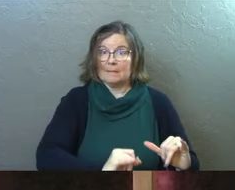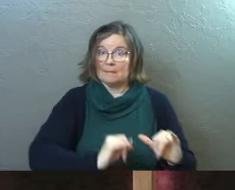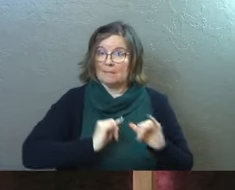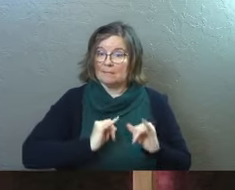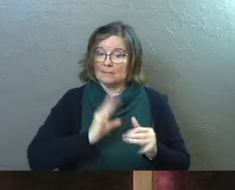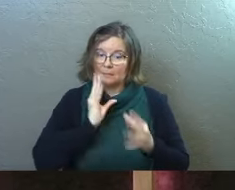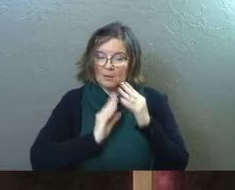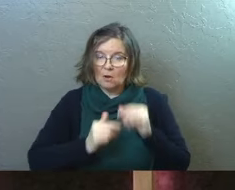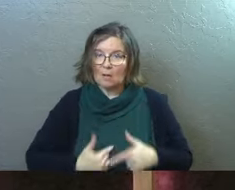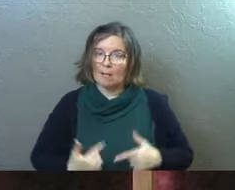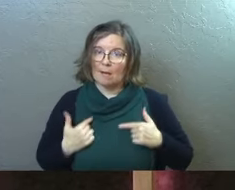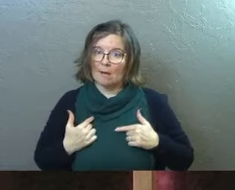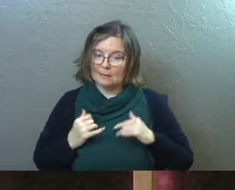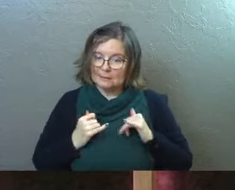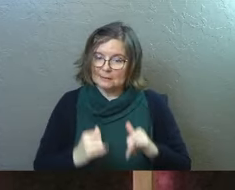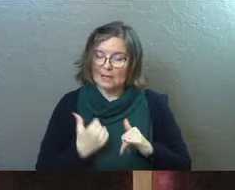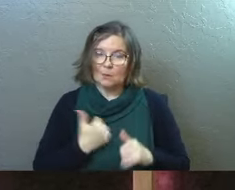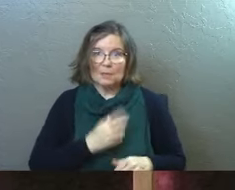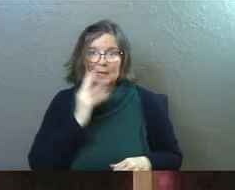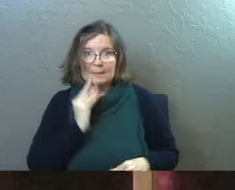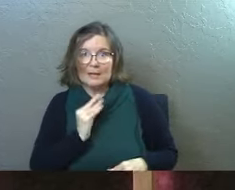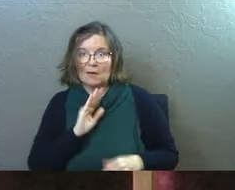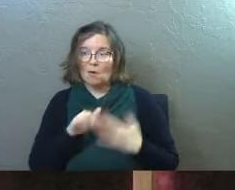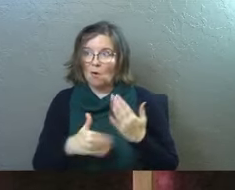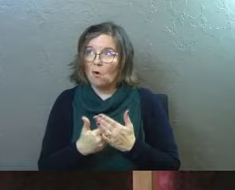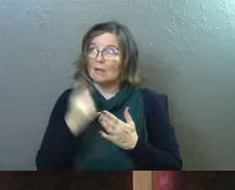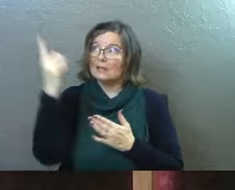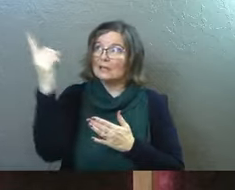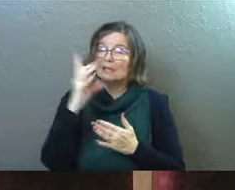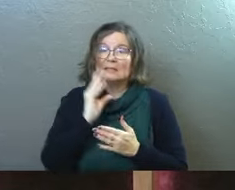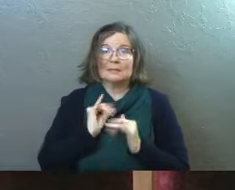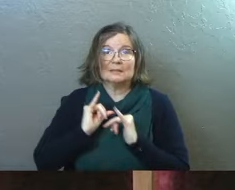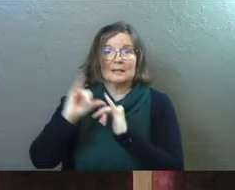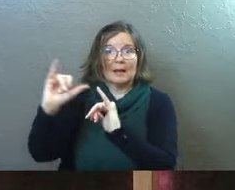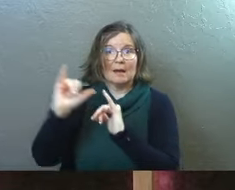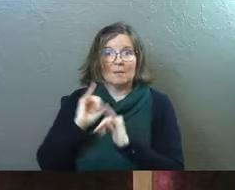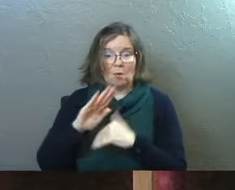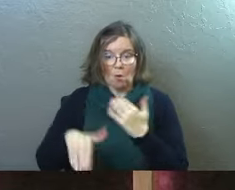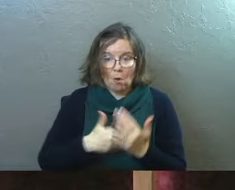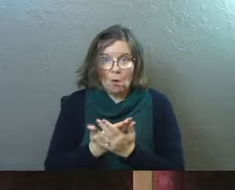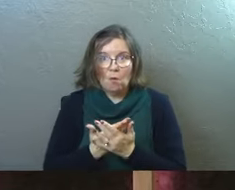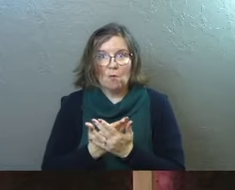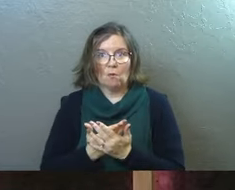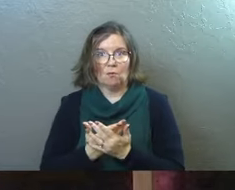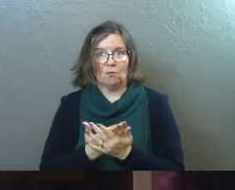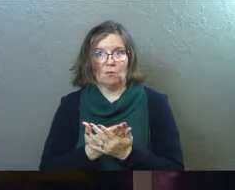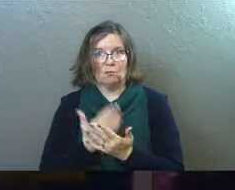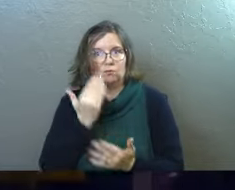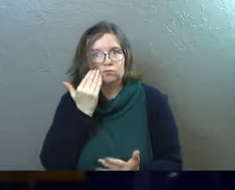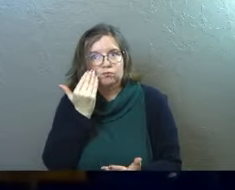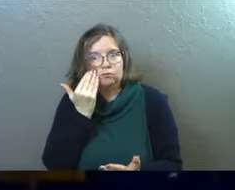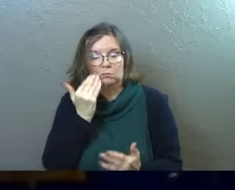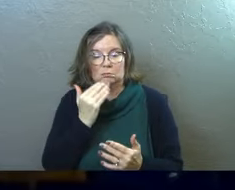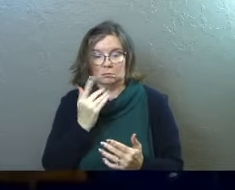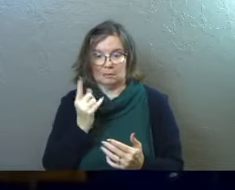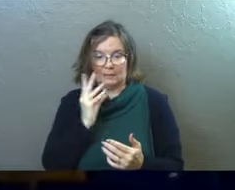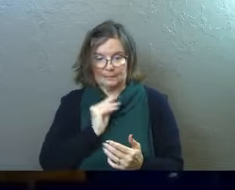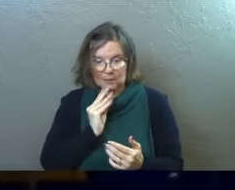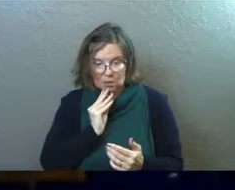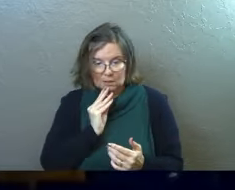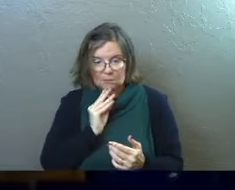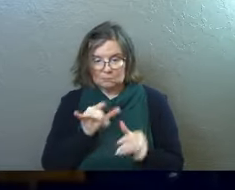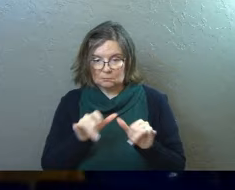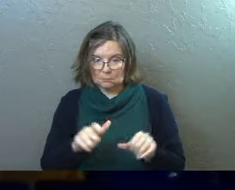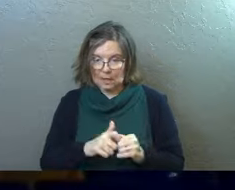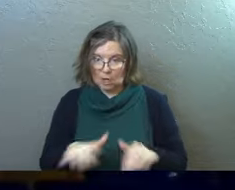experienced our life the way that we experienced it. All of it. Can I get an amen? All of it. And not only did he experience